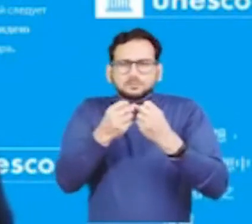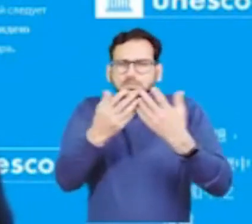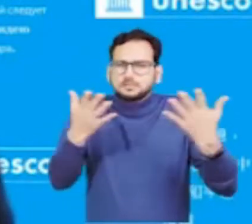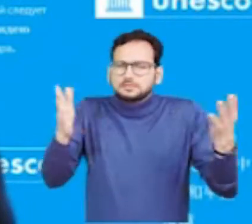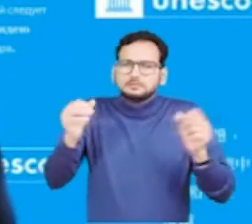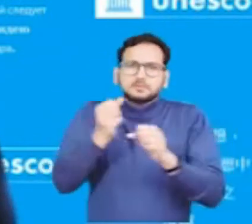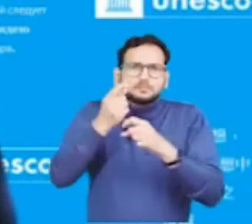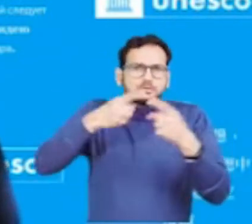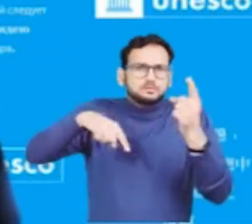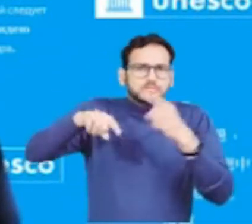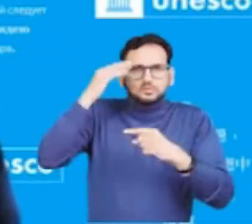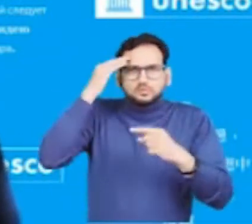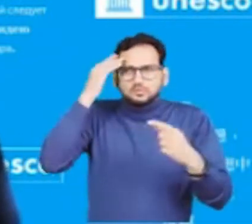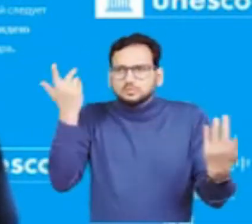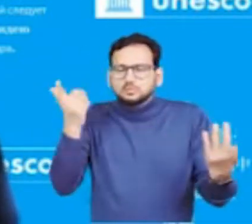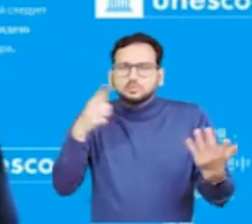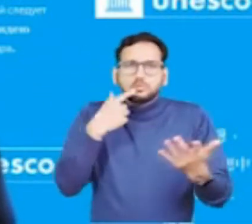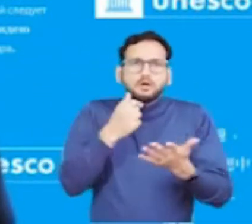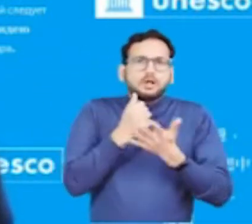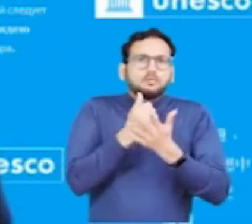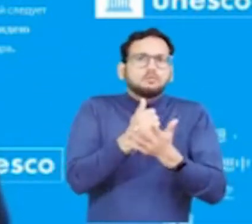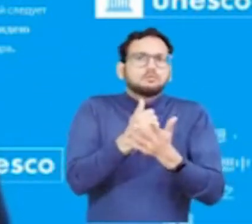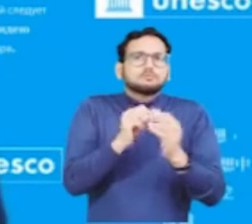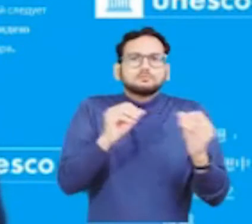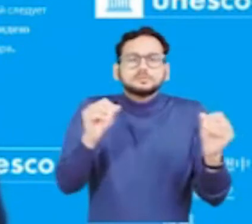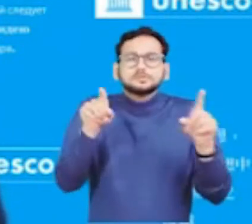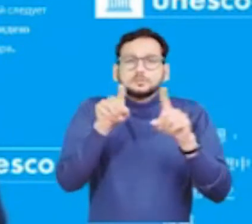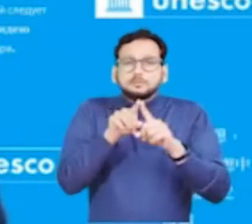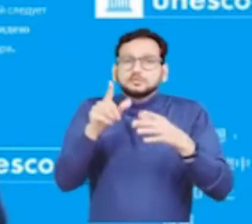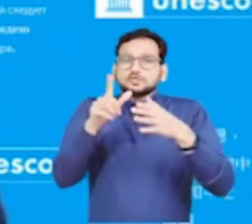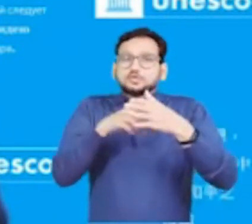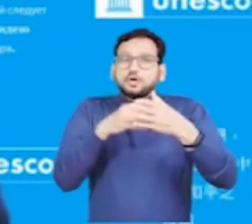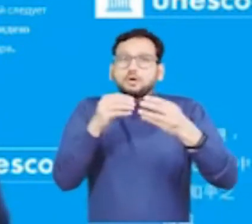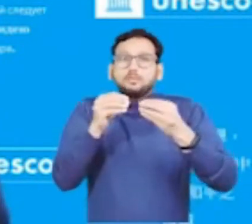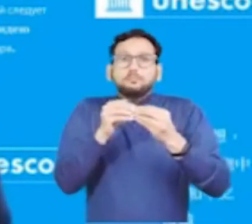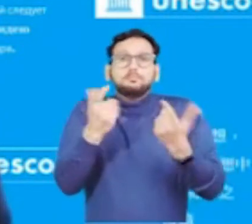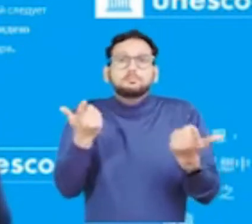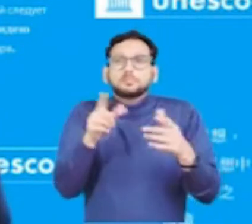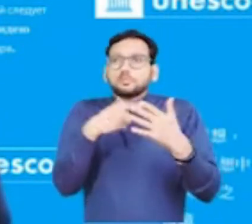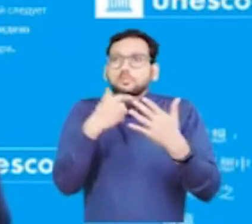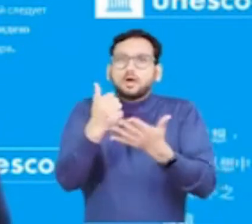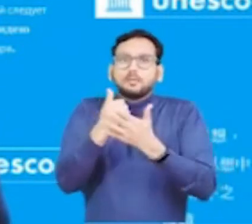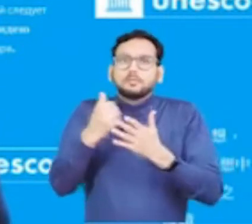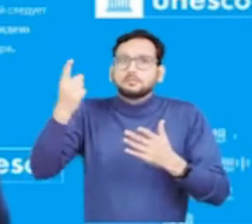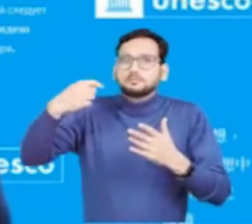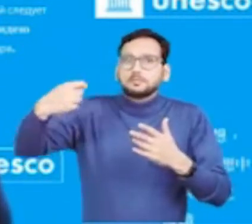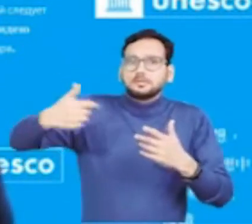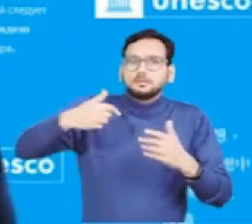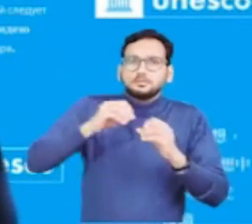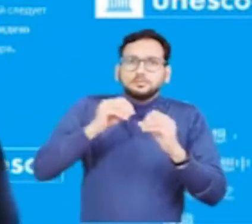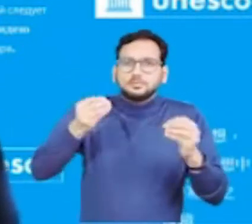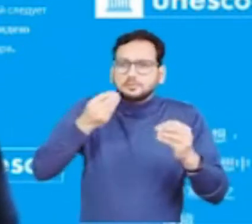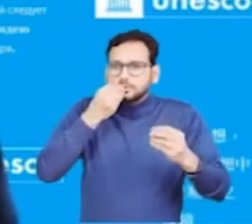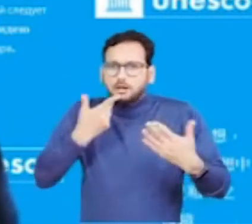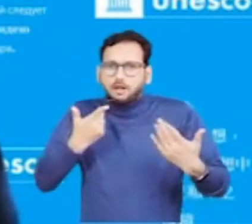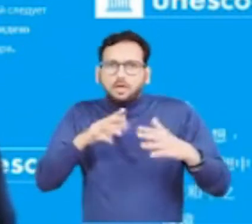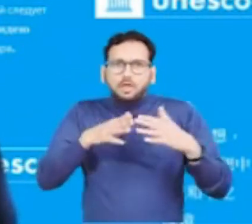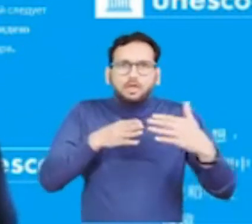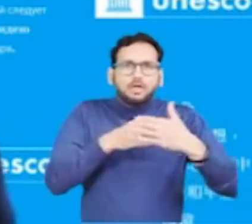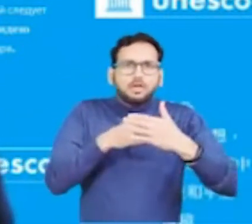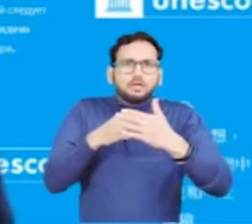This is why, earlier this year, UNESCO released new policy guidelines on disability-inclusive COVID-19 governance.